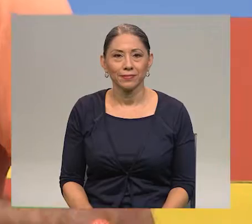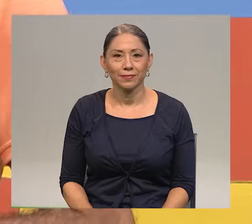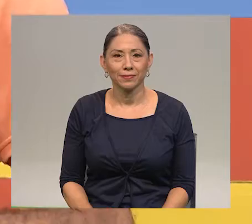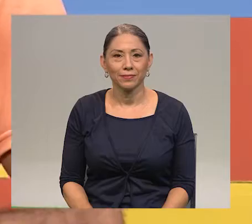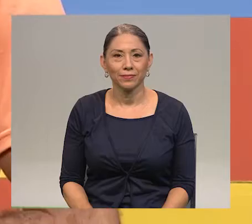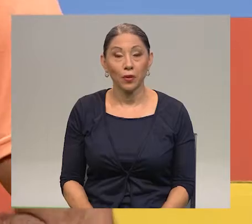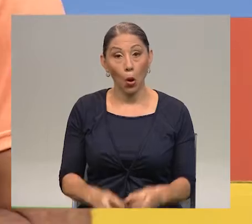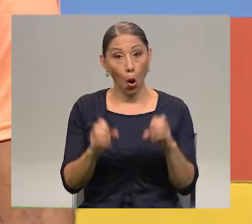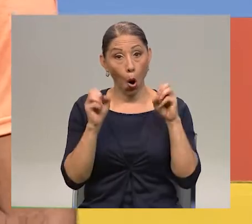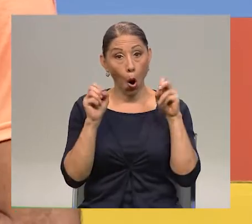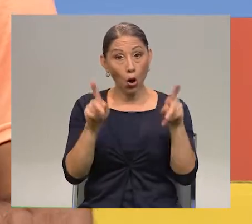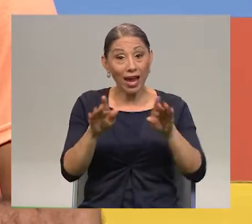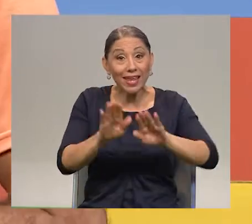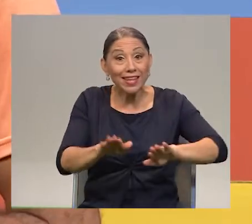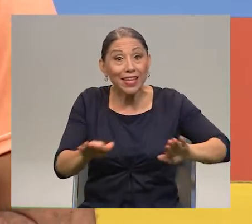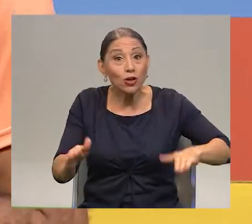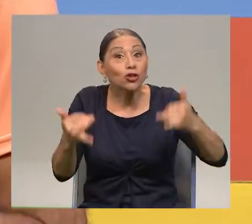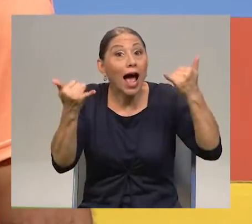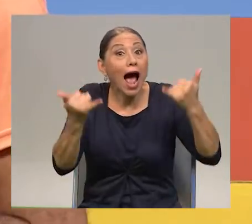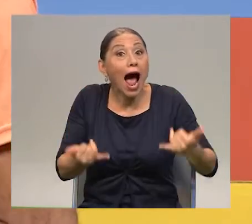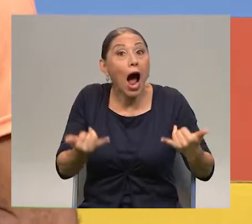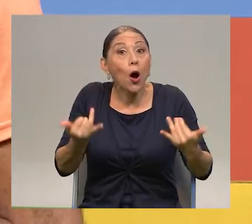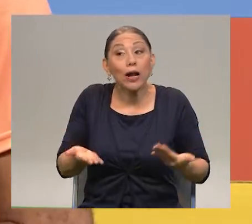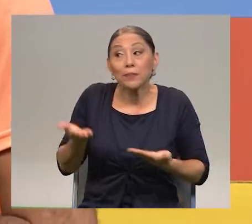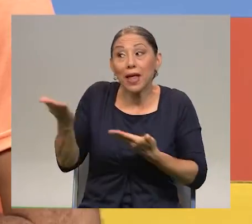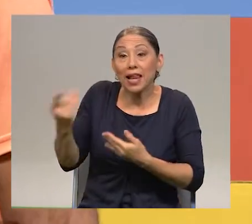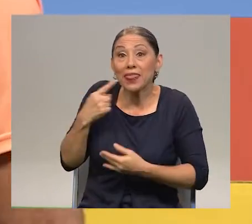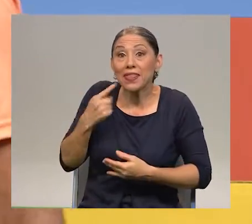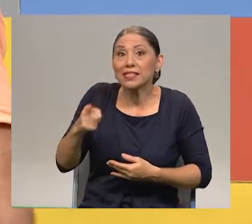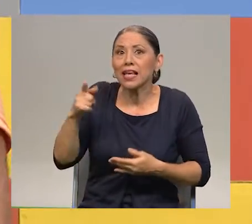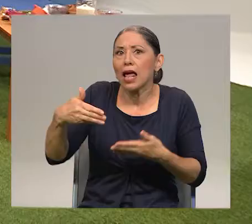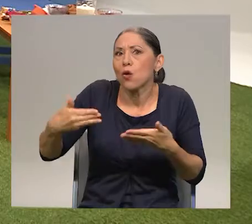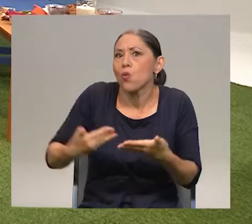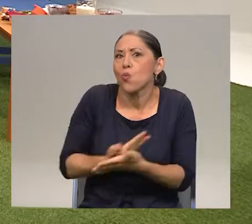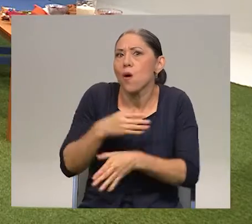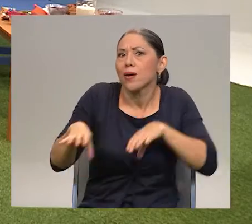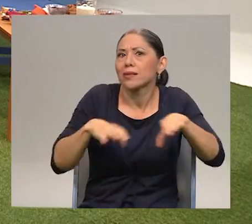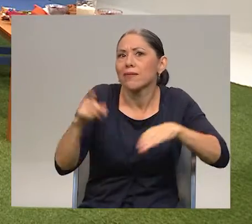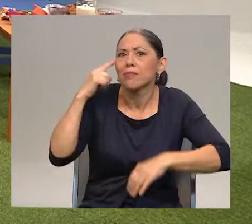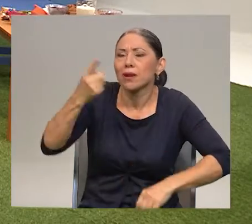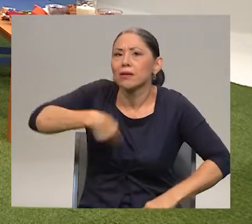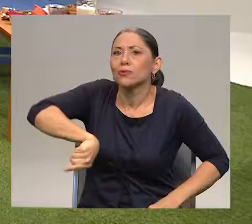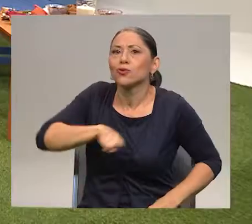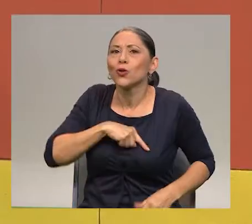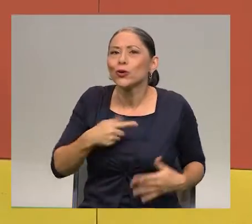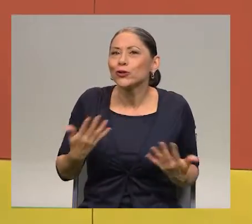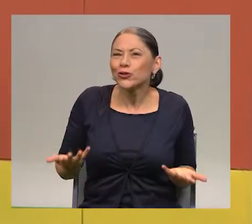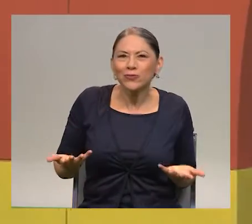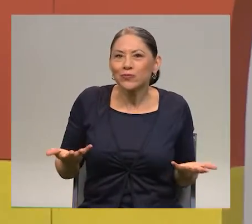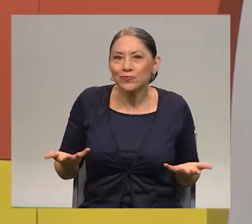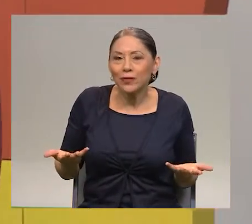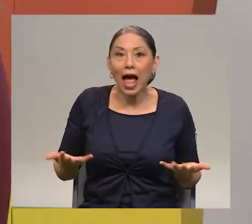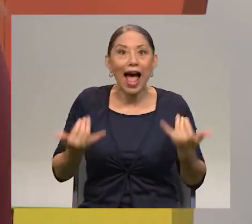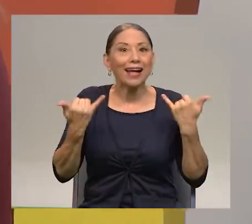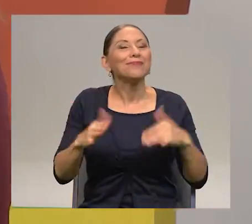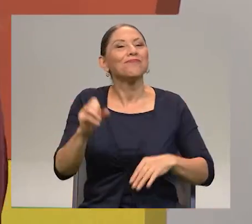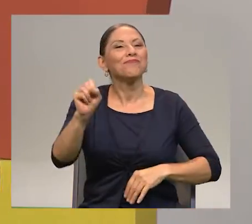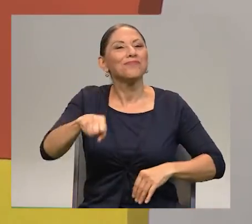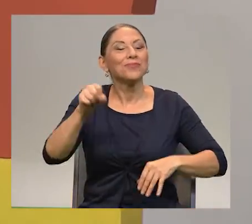Okay, children, now Ale says that she has a new activity for us to do. We have an easy-peasy lemon squeezy activity. So,